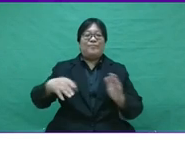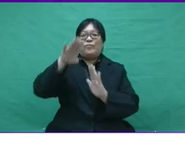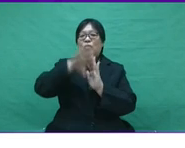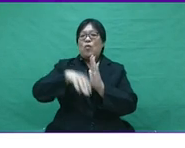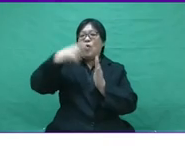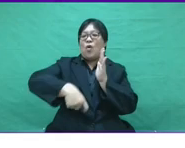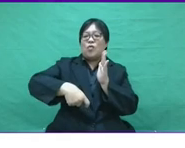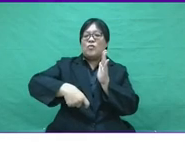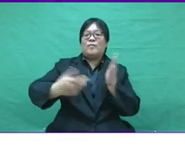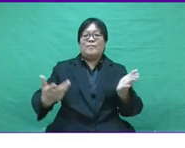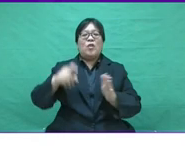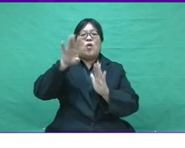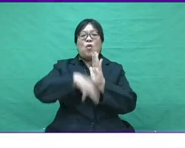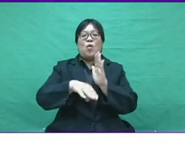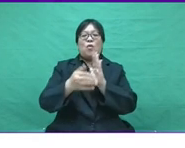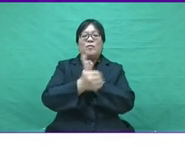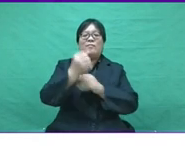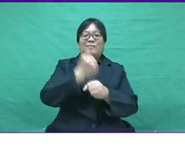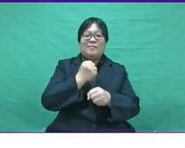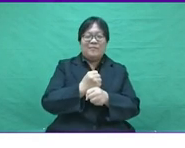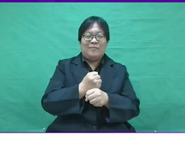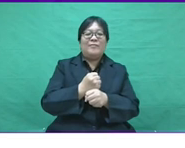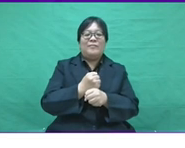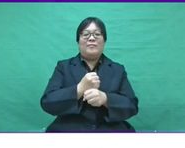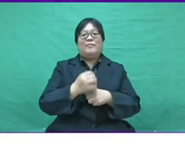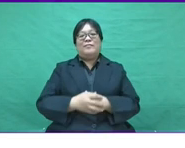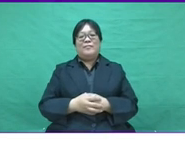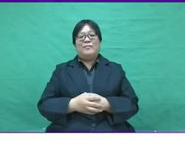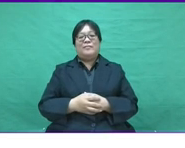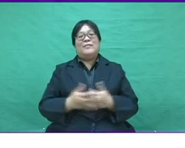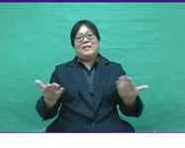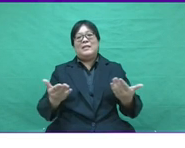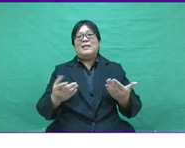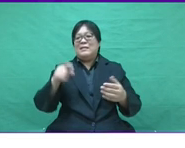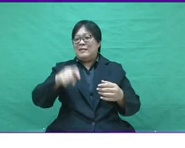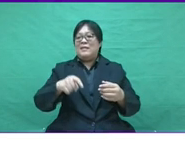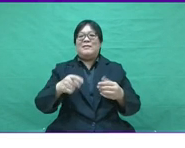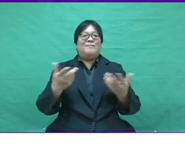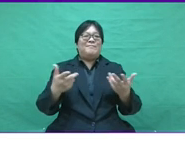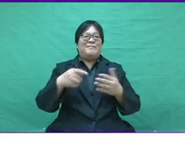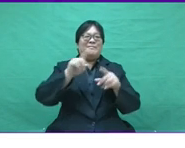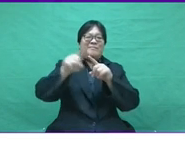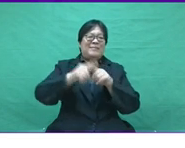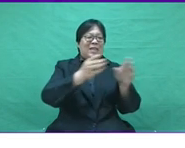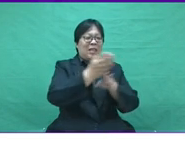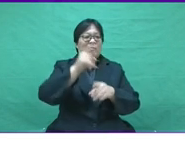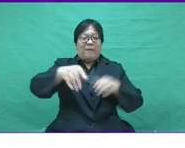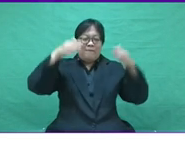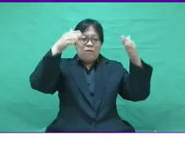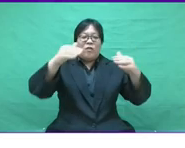the mindset on the low cost or low labor incentive,